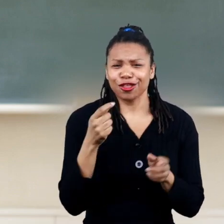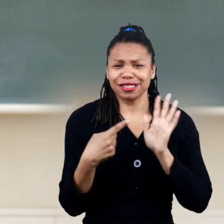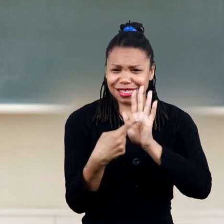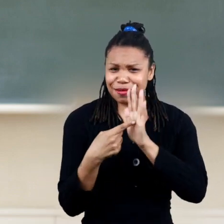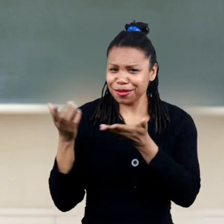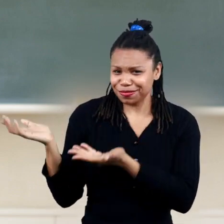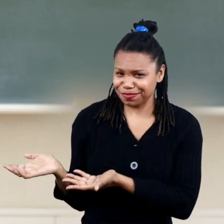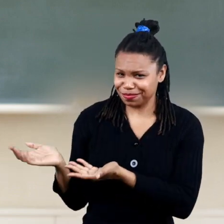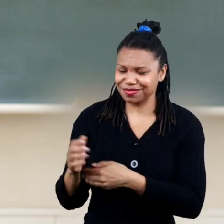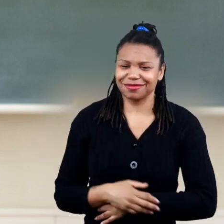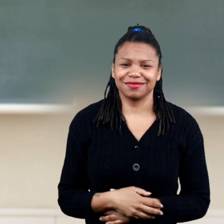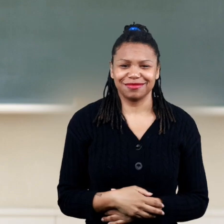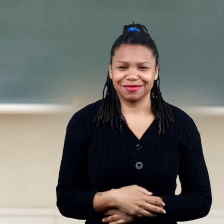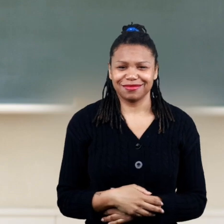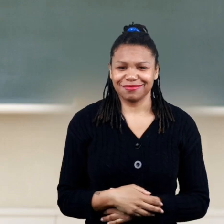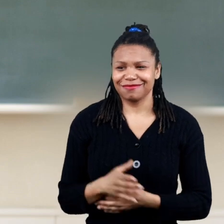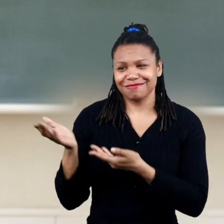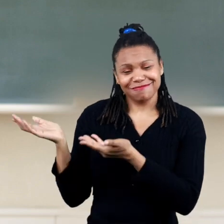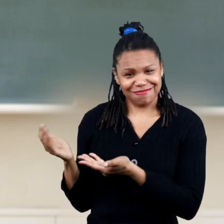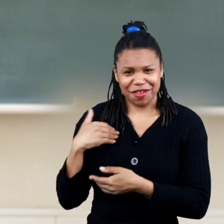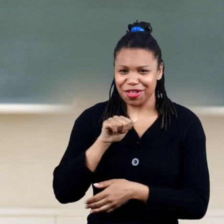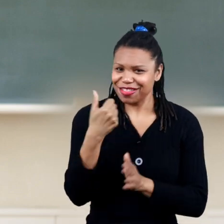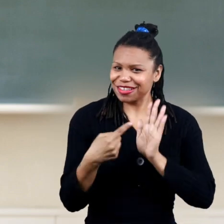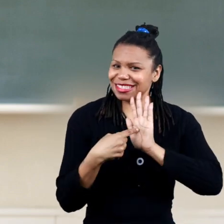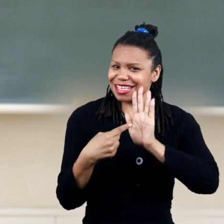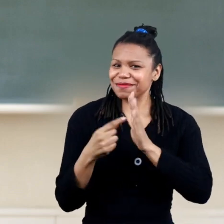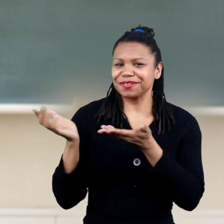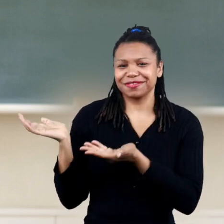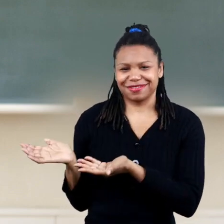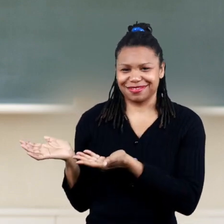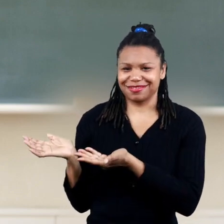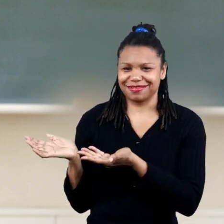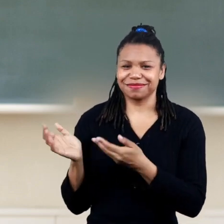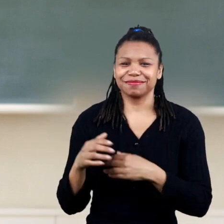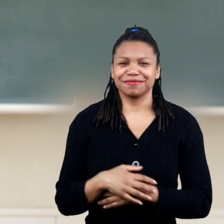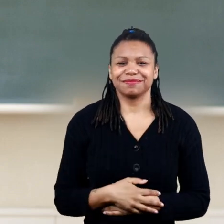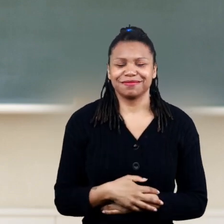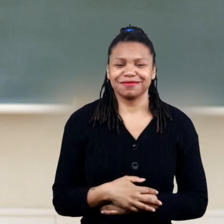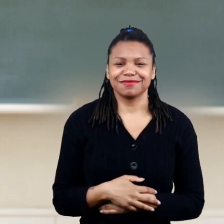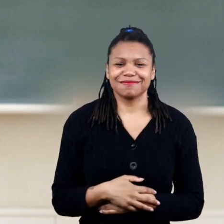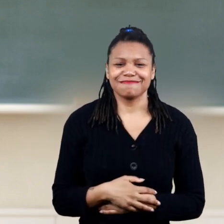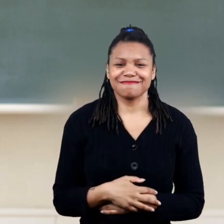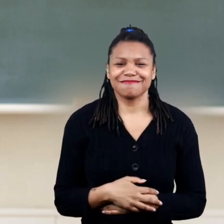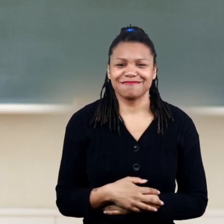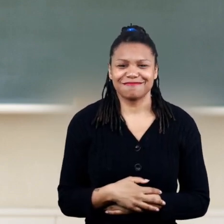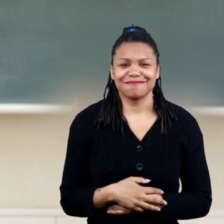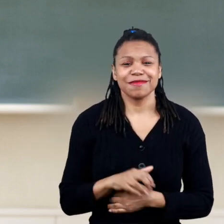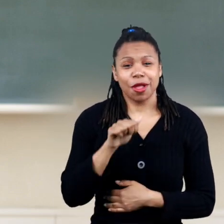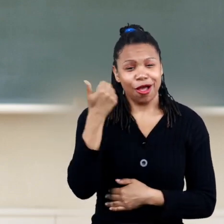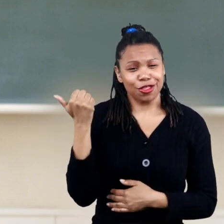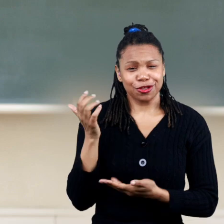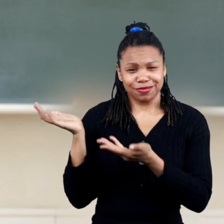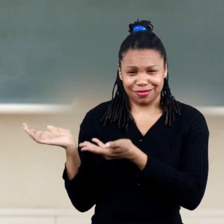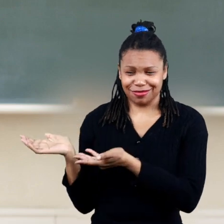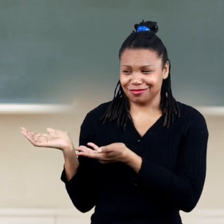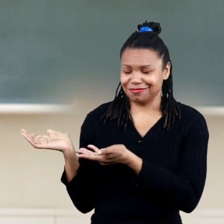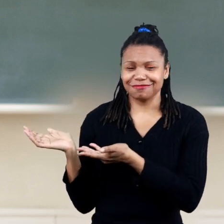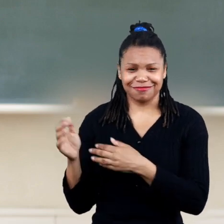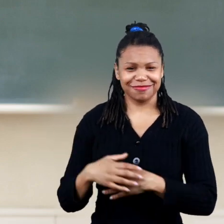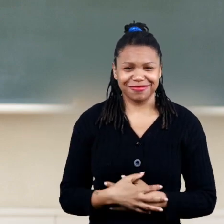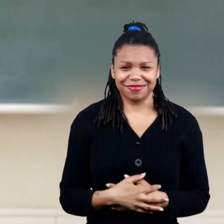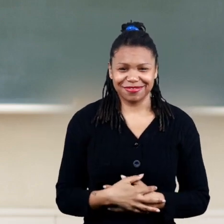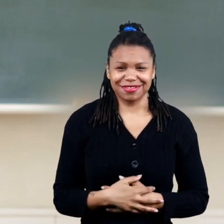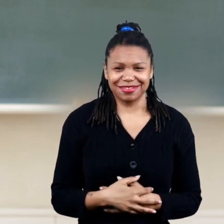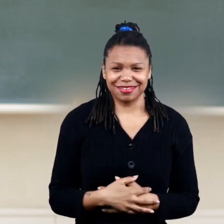and another the first number is the month the second number is the date and